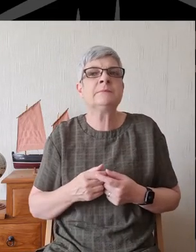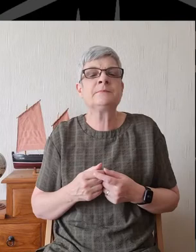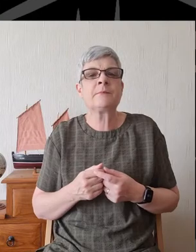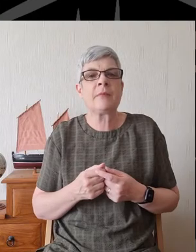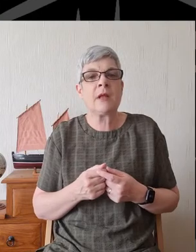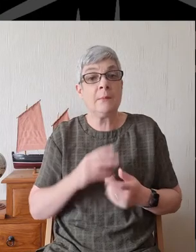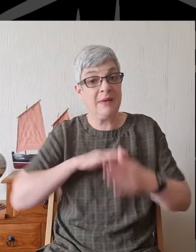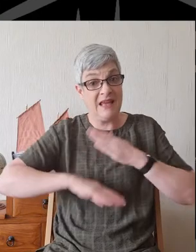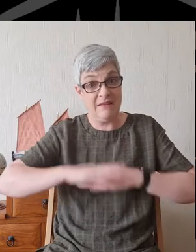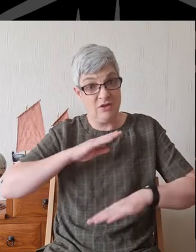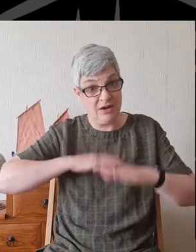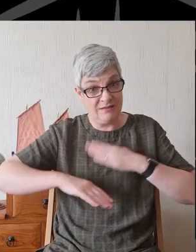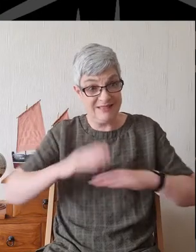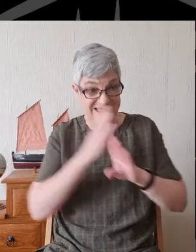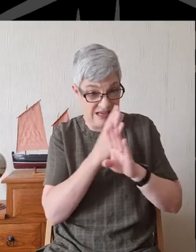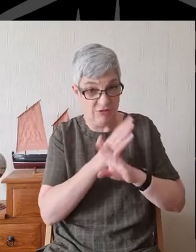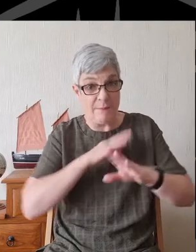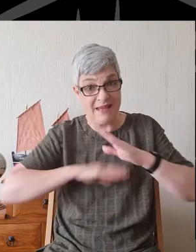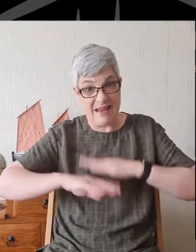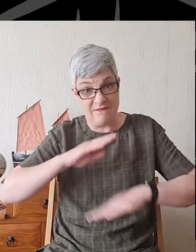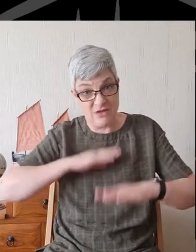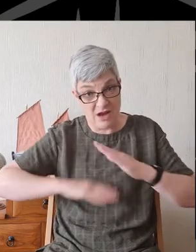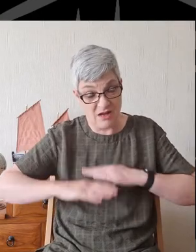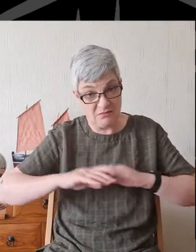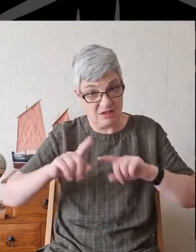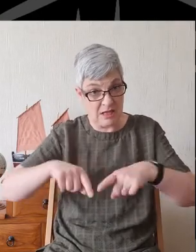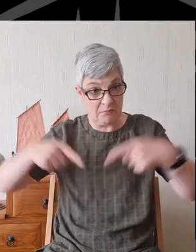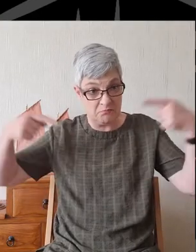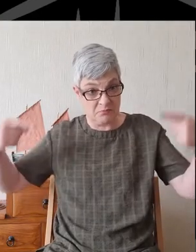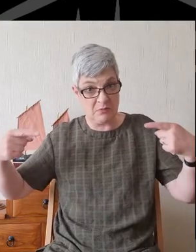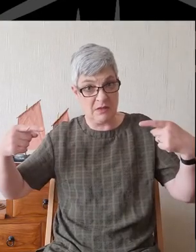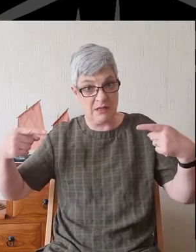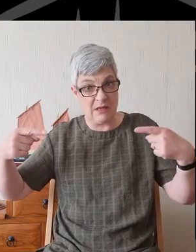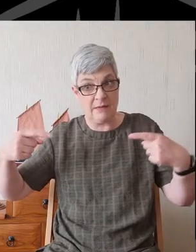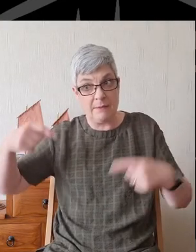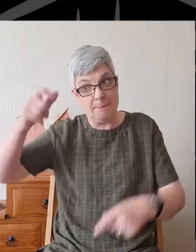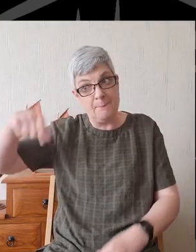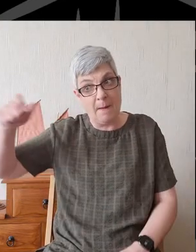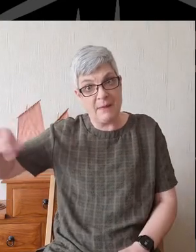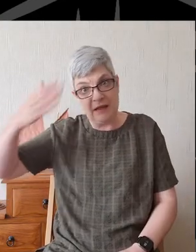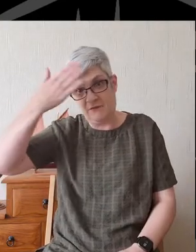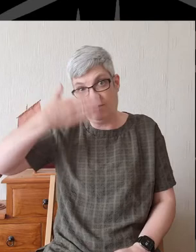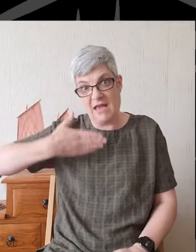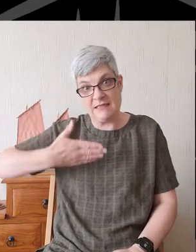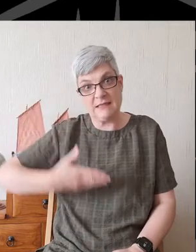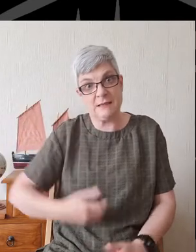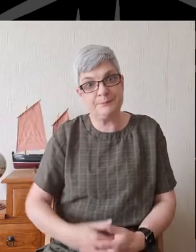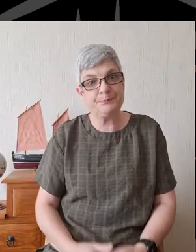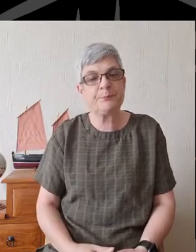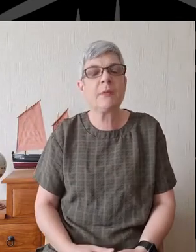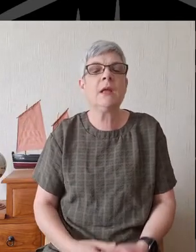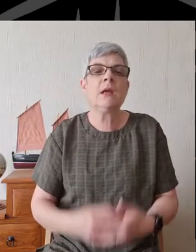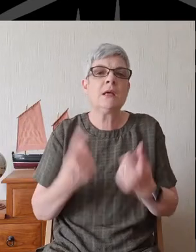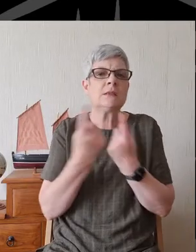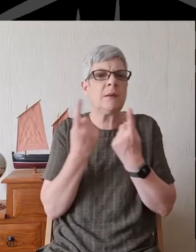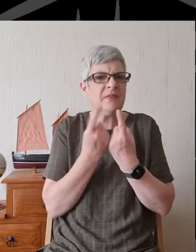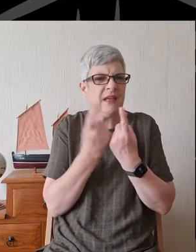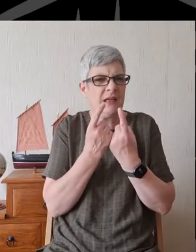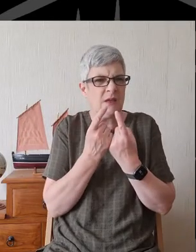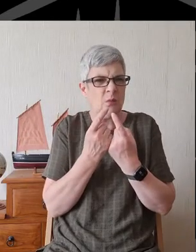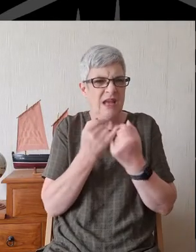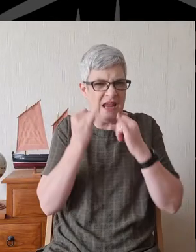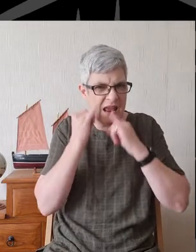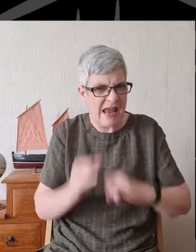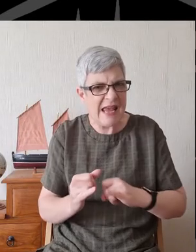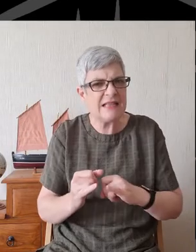Behavior in secret that contradicts our public face. Something we despise in others.